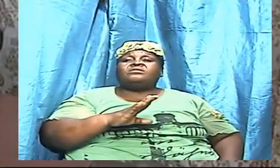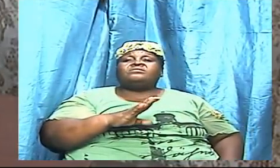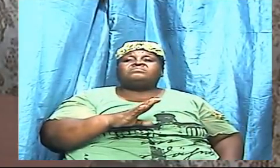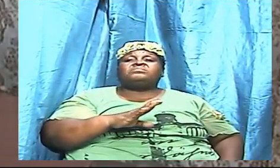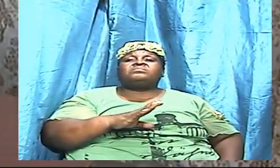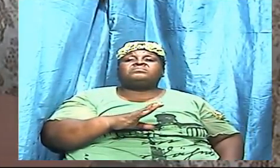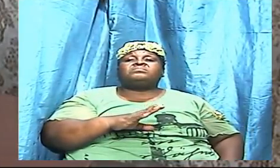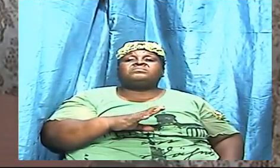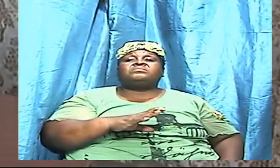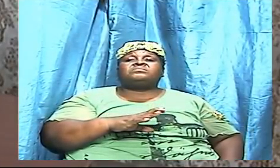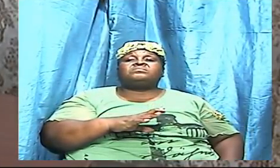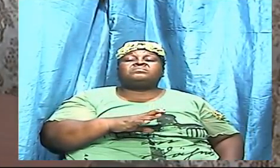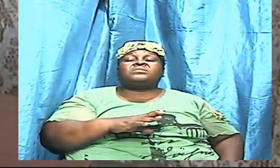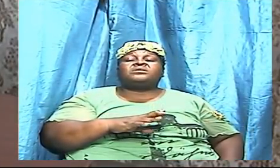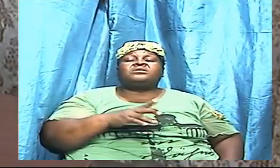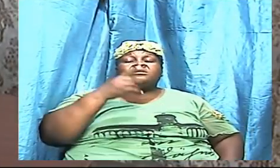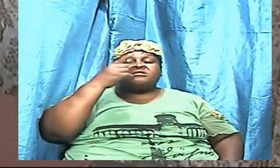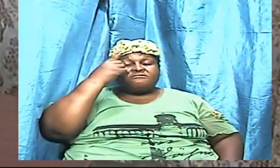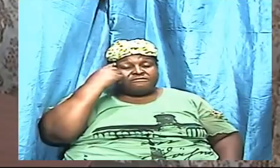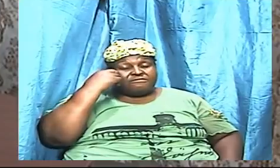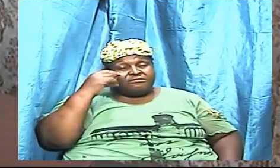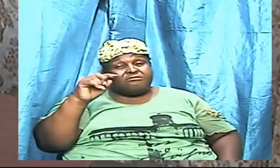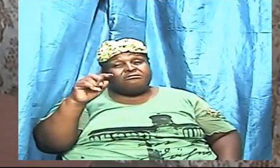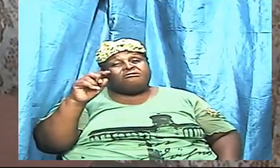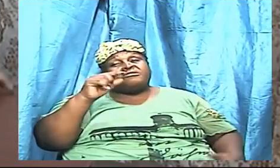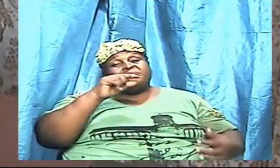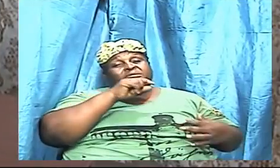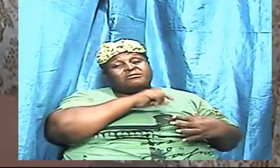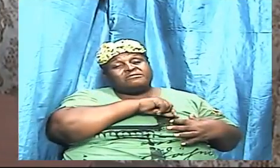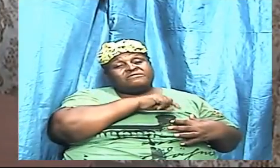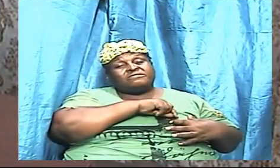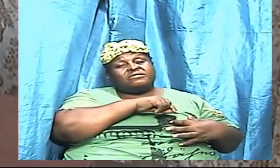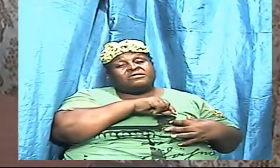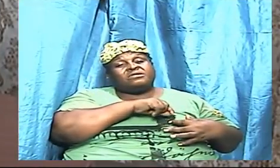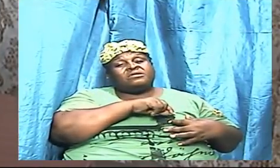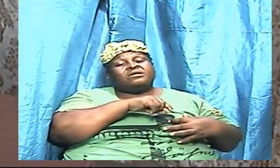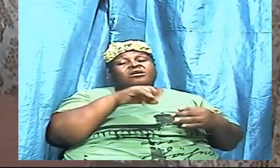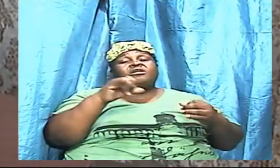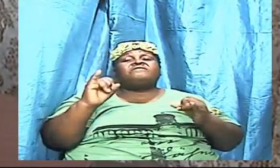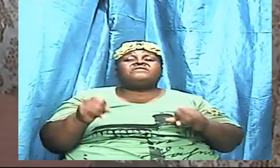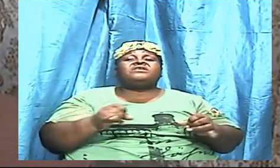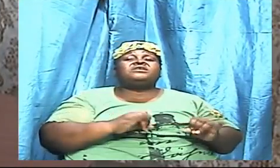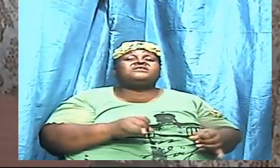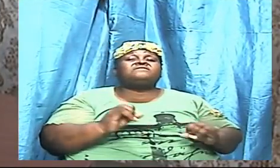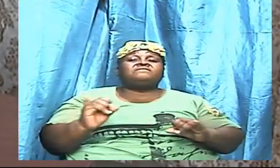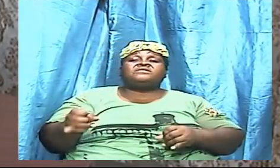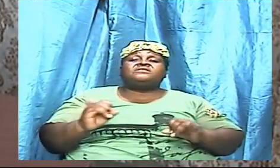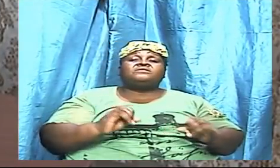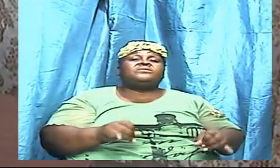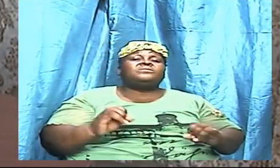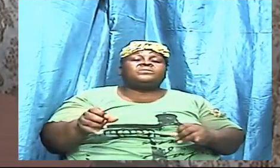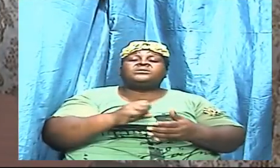it is for the benefit of individual saints